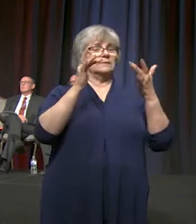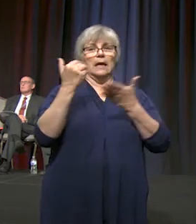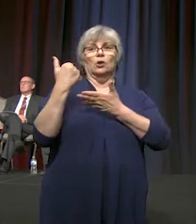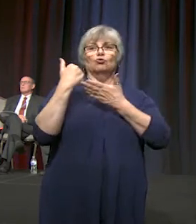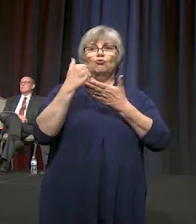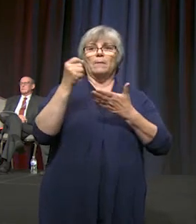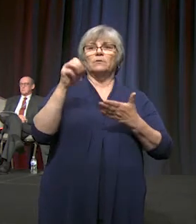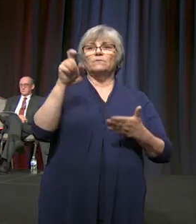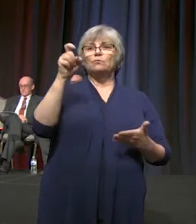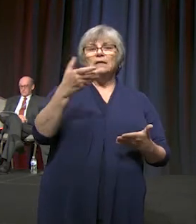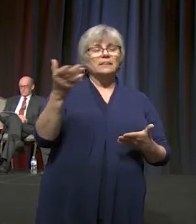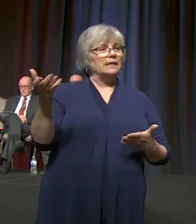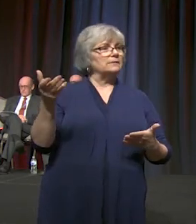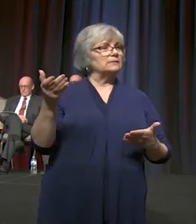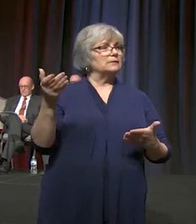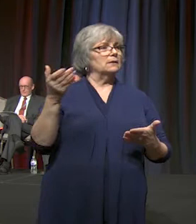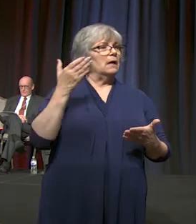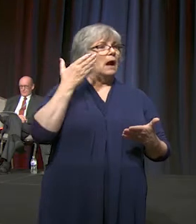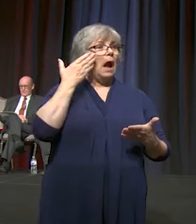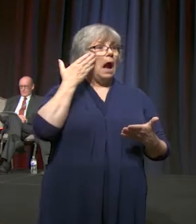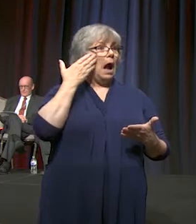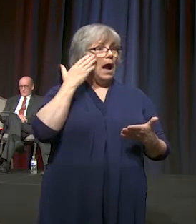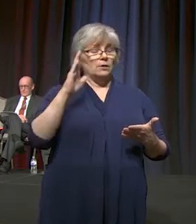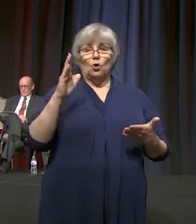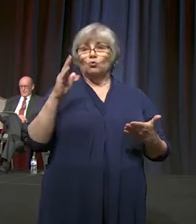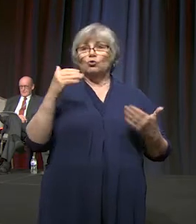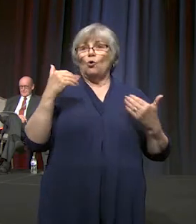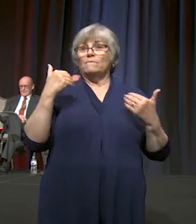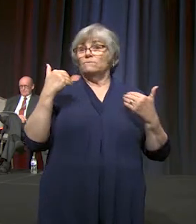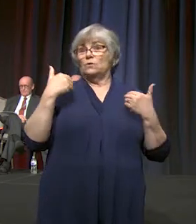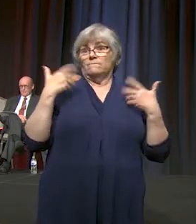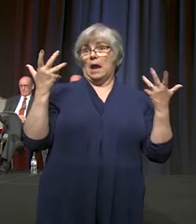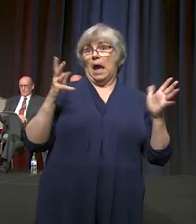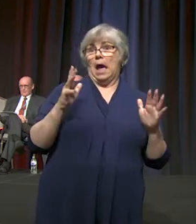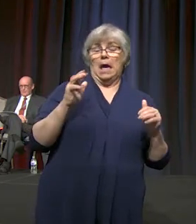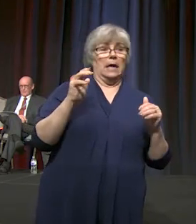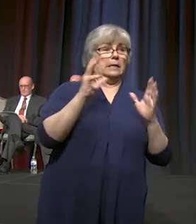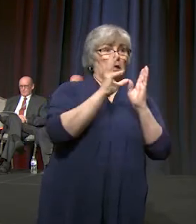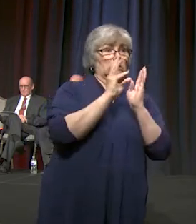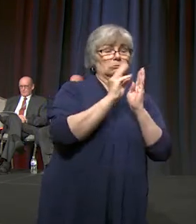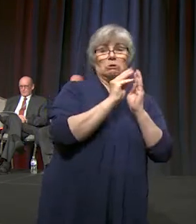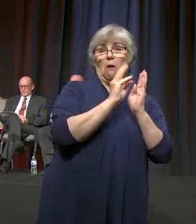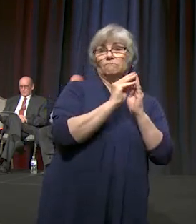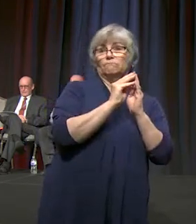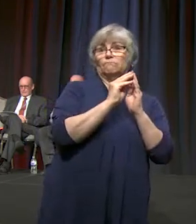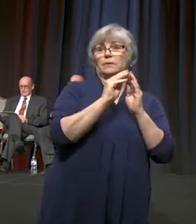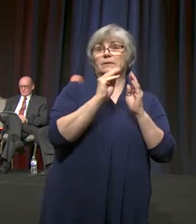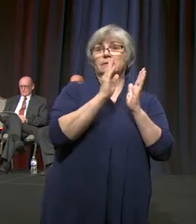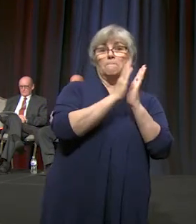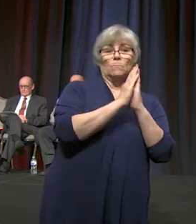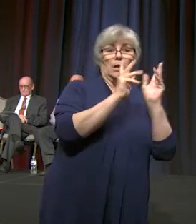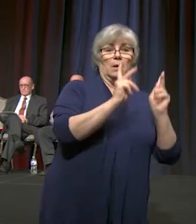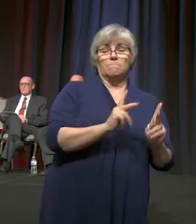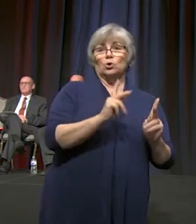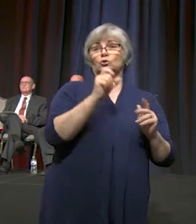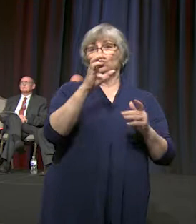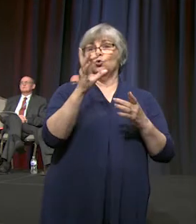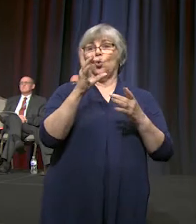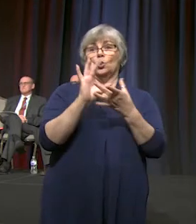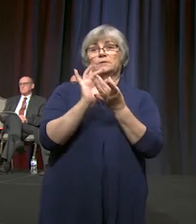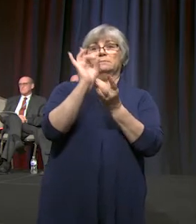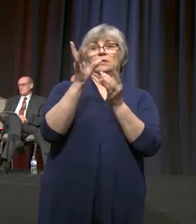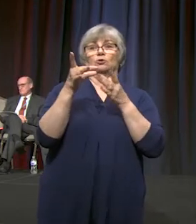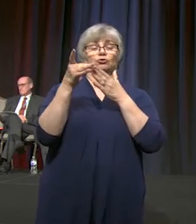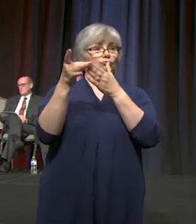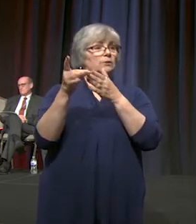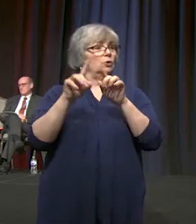you need things. I don't know whether you have a conference, prayer person, or chair of spiritual direction, but if so, ask them to